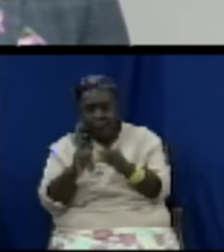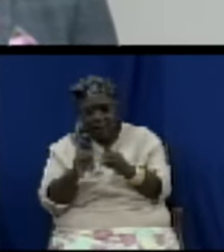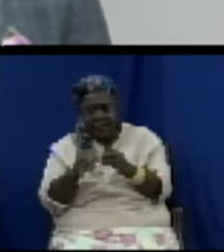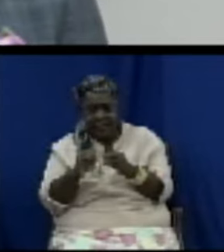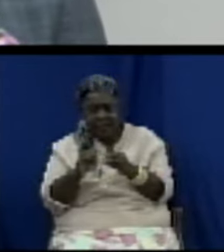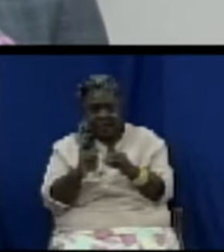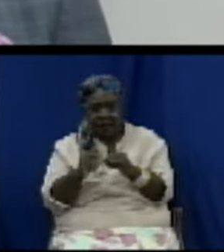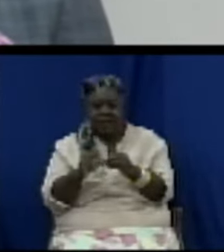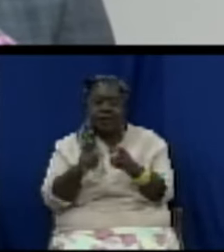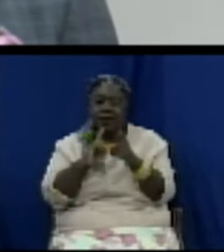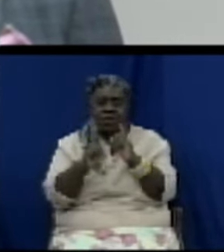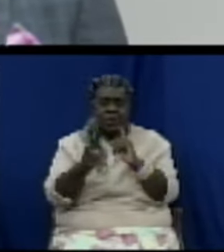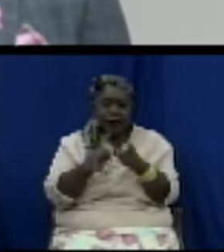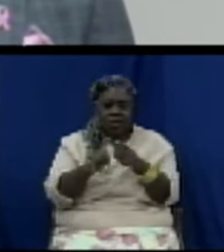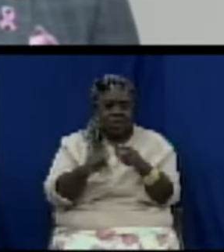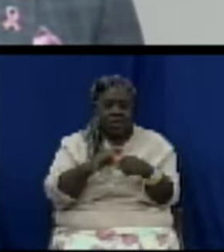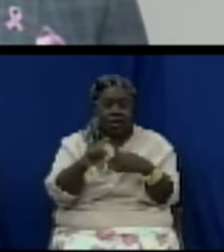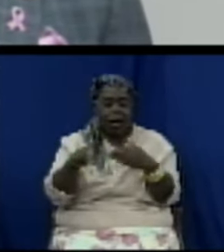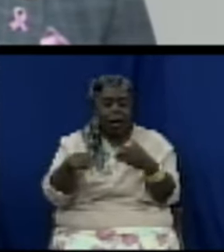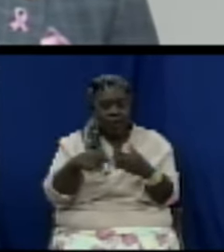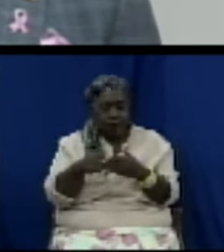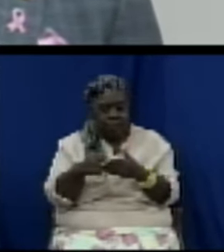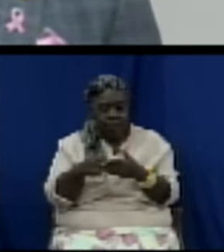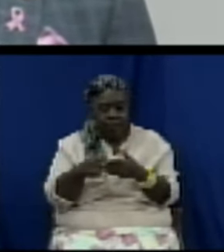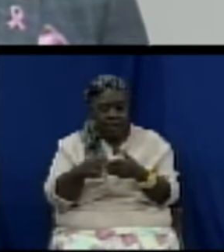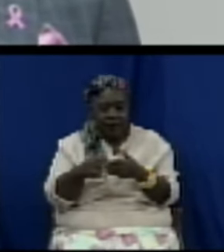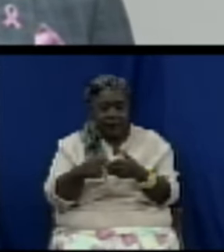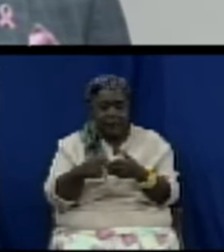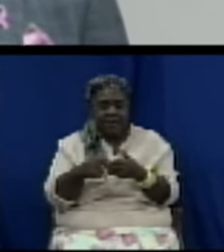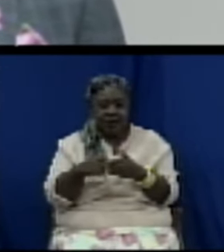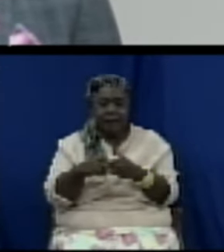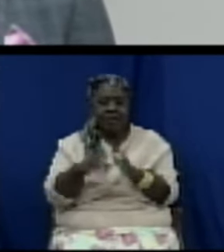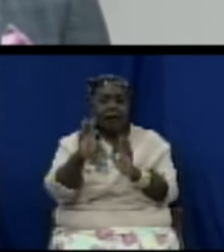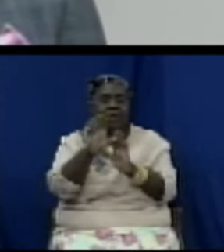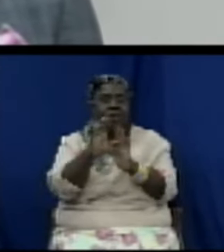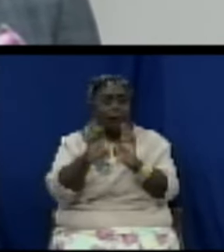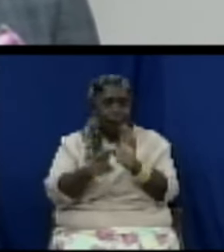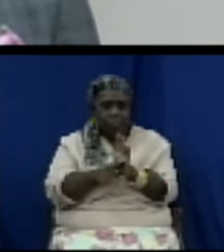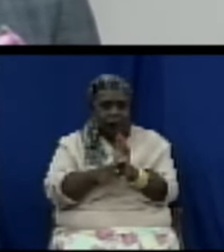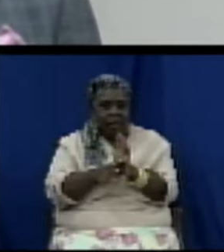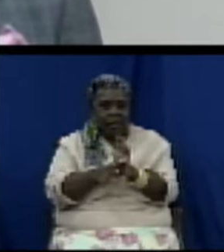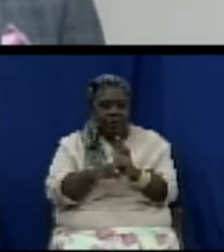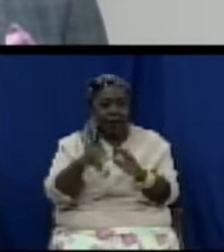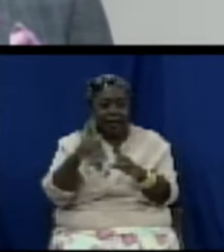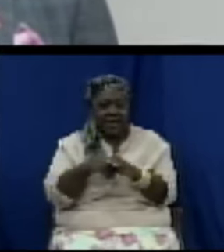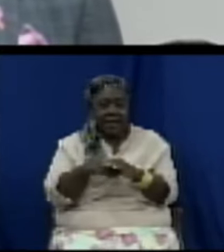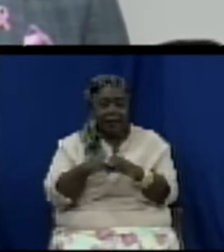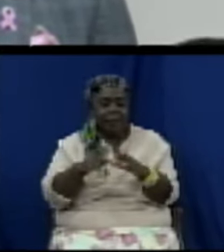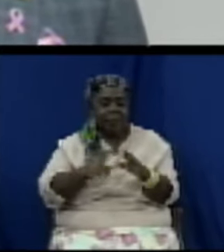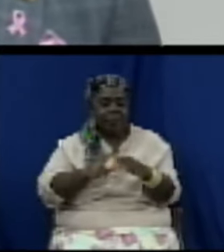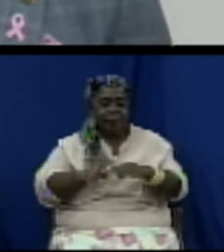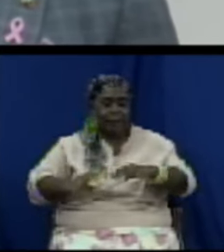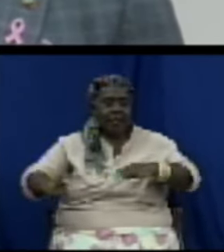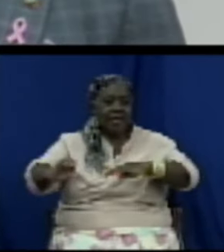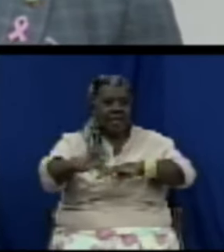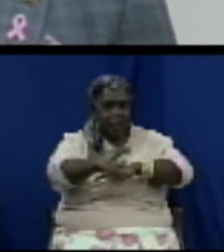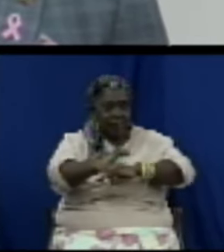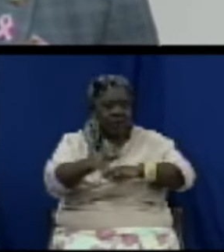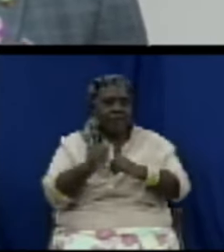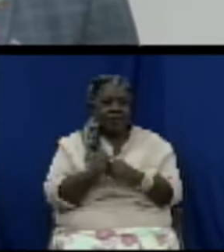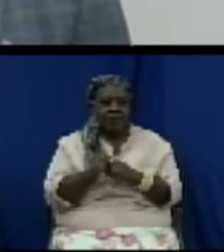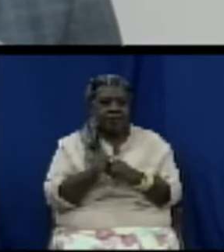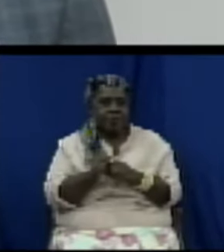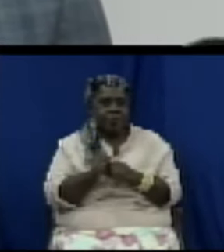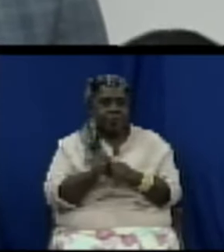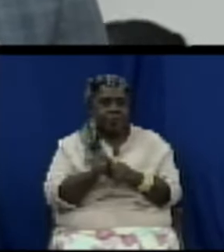the call for many, many years about the violence in the Caribbean that can erupt if we don't deal with it at its base level